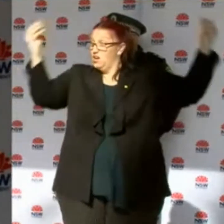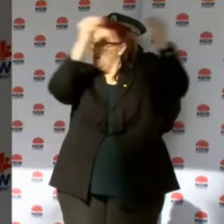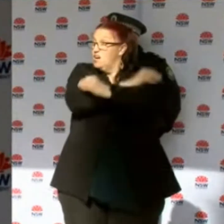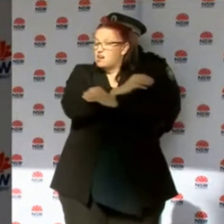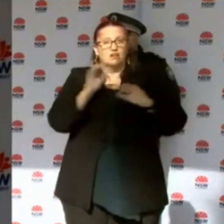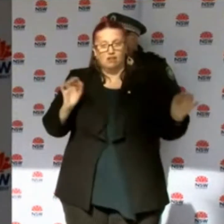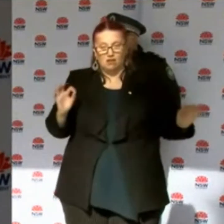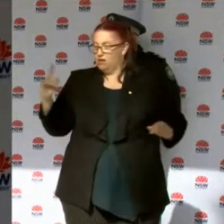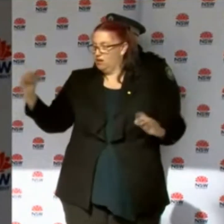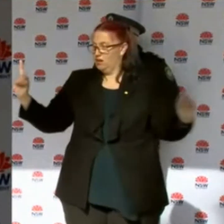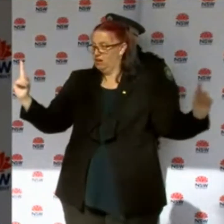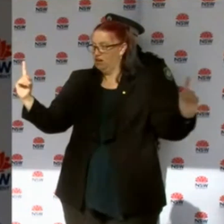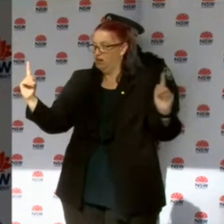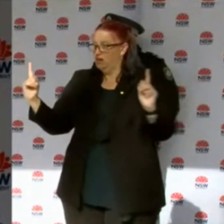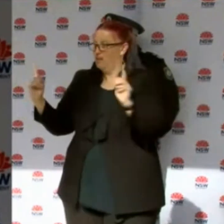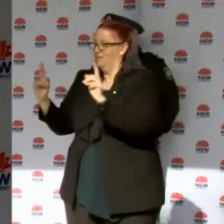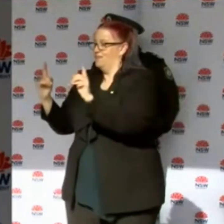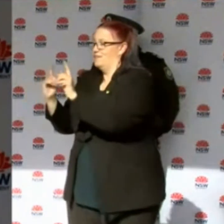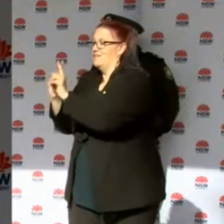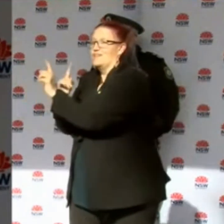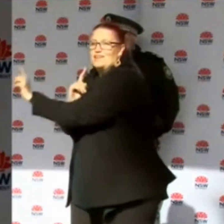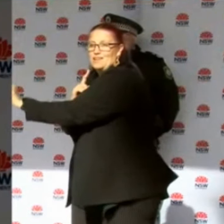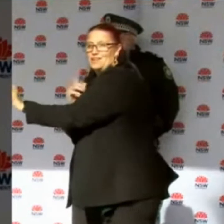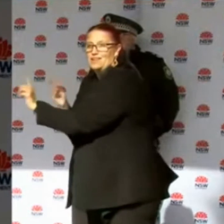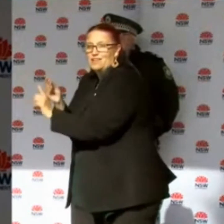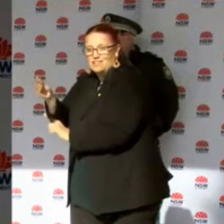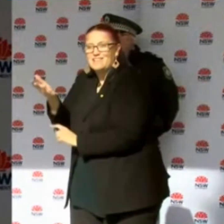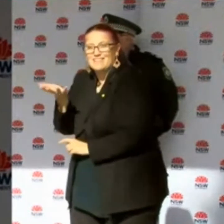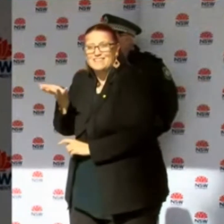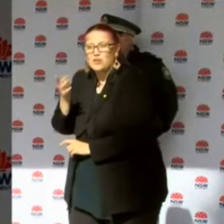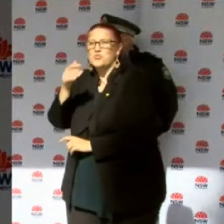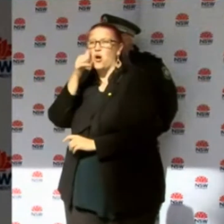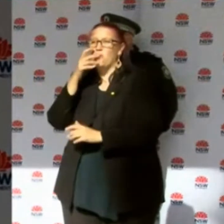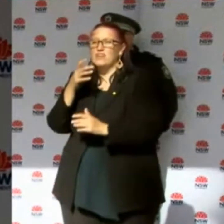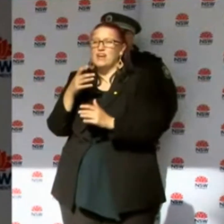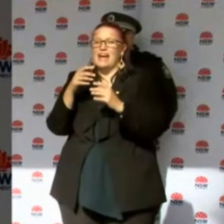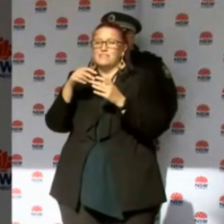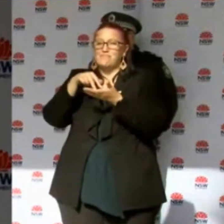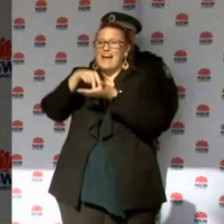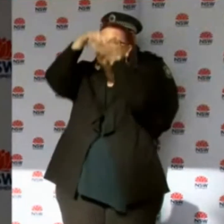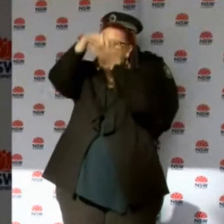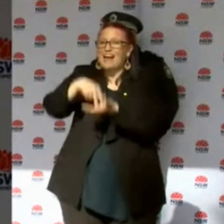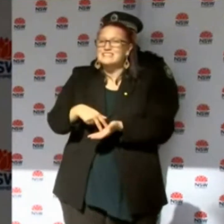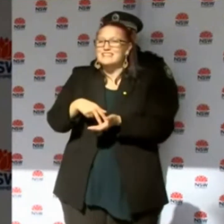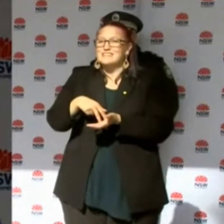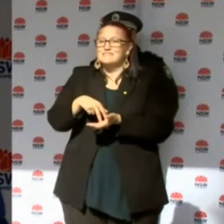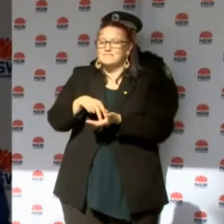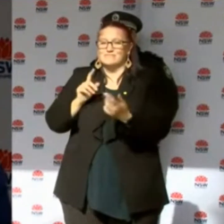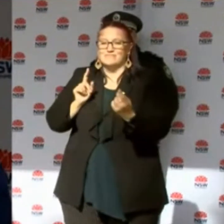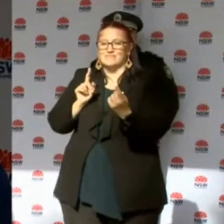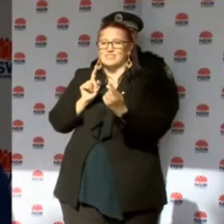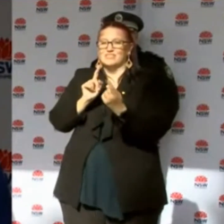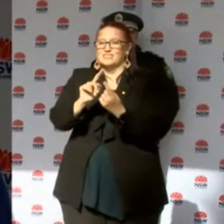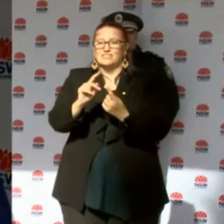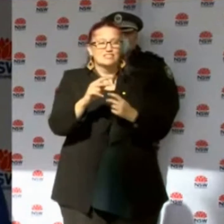comes into contact inadvertently when you cross over. You know yourself when you're crossing over into getting onto escalators. You're often facing the individual.